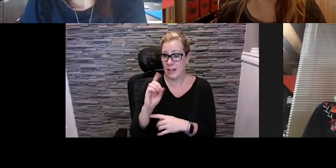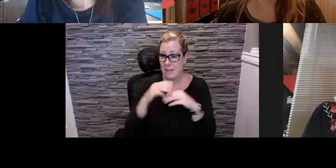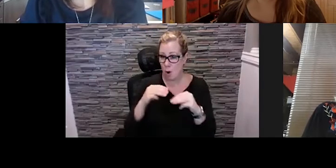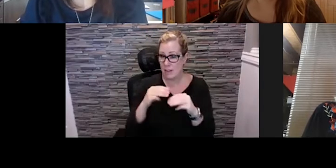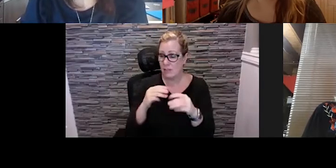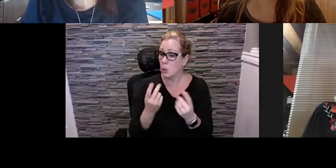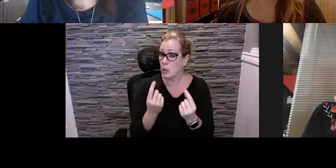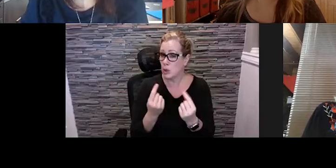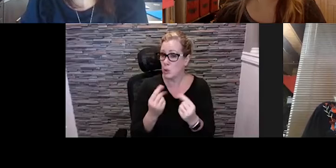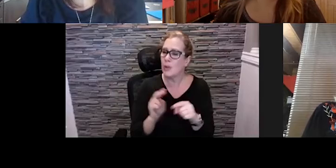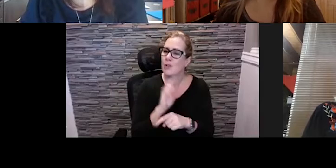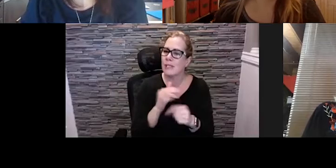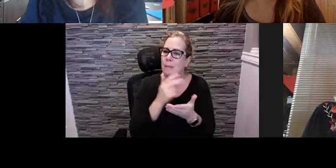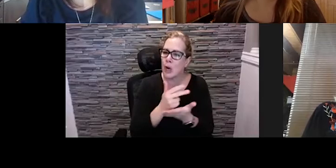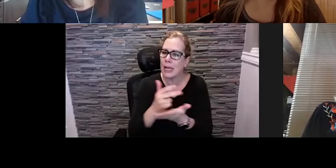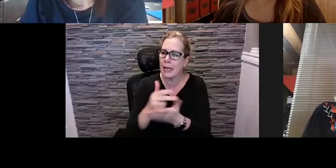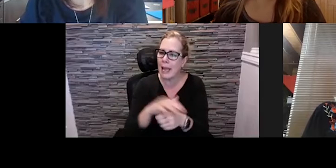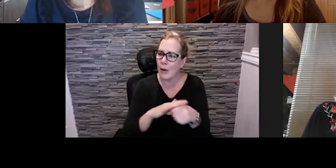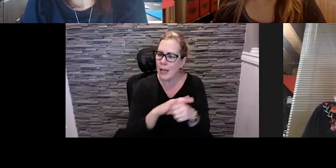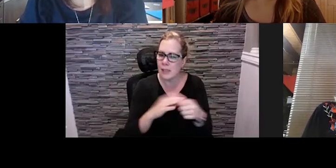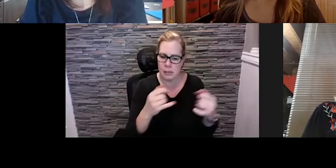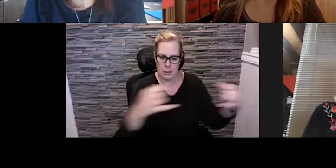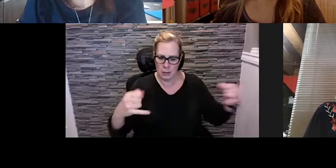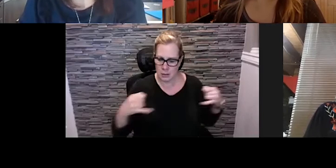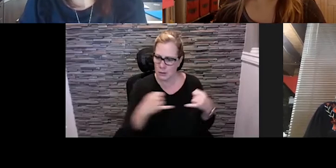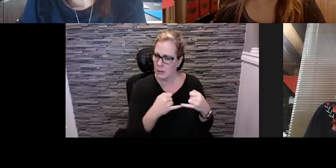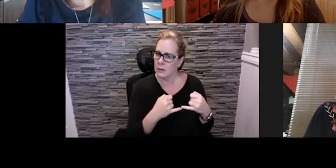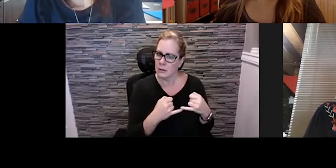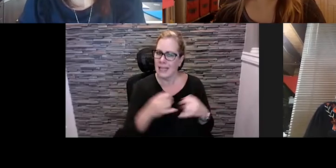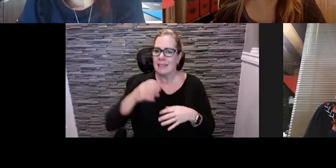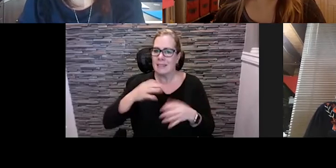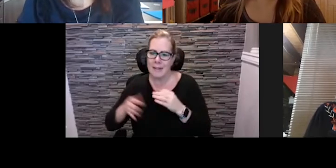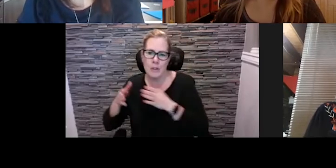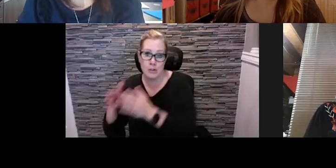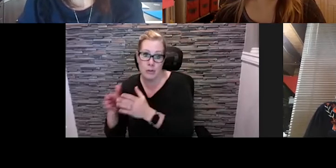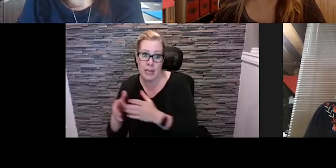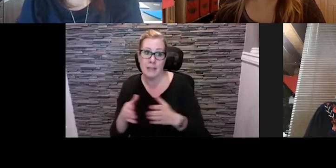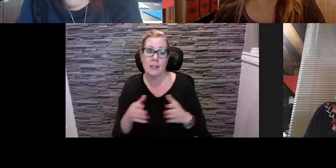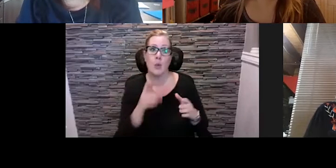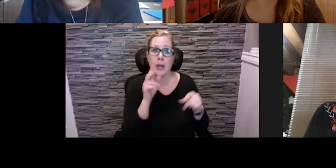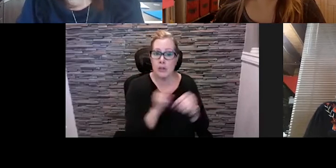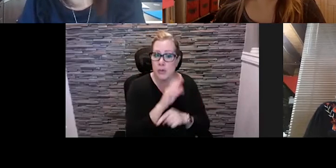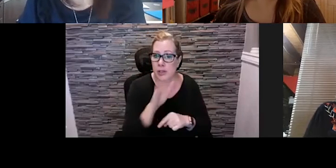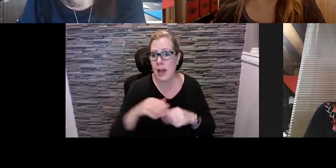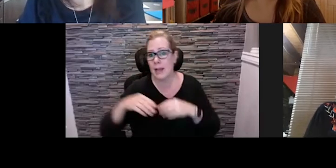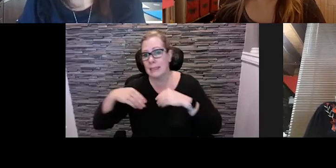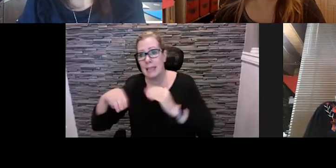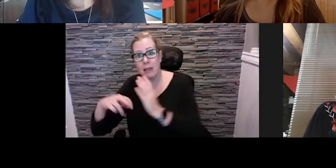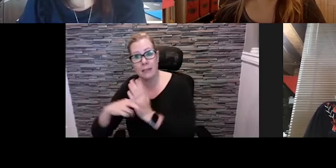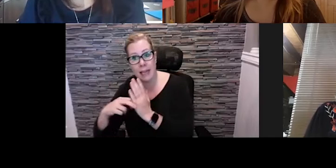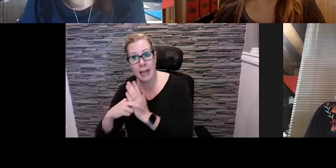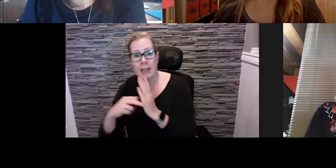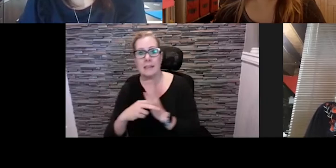streets, and we were able to contain those parking lots, and we were able to capture and maximize our attendance and sell tickets instead of being free, but we